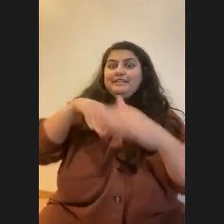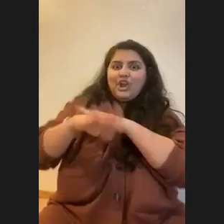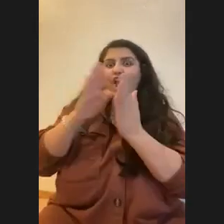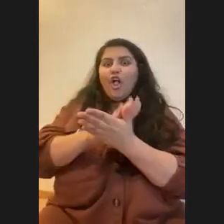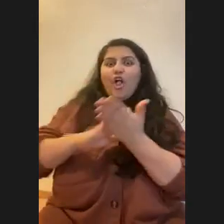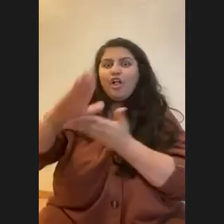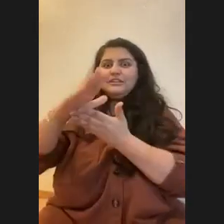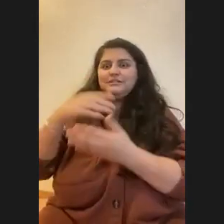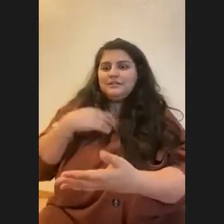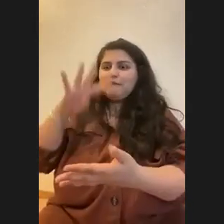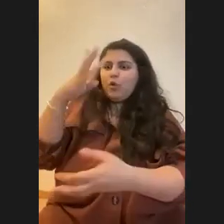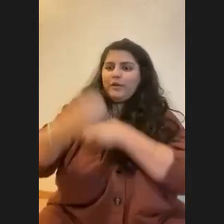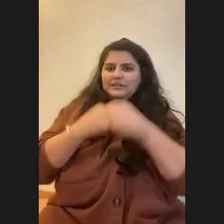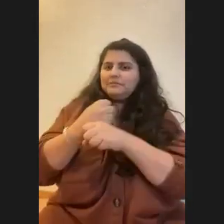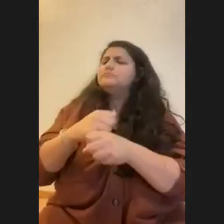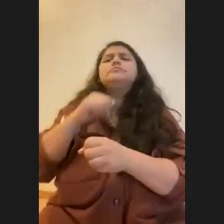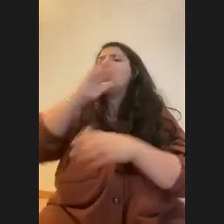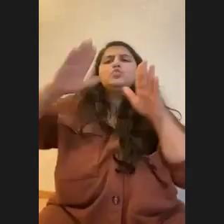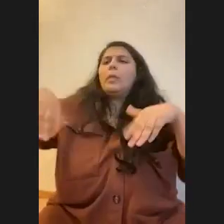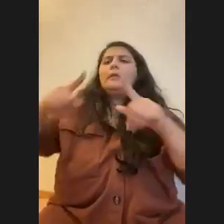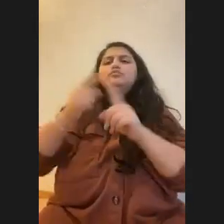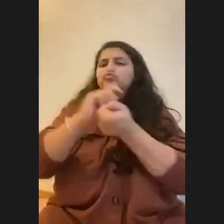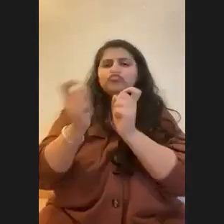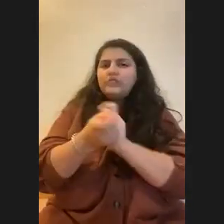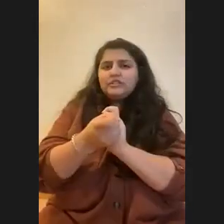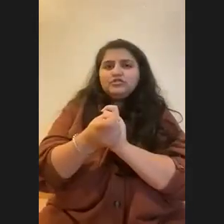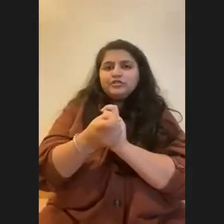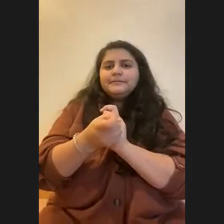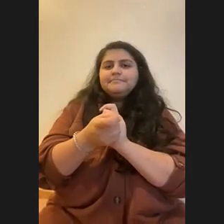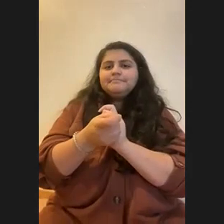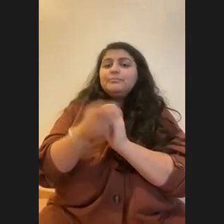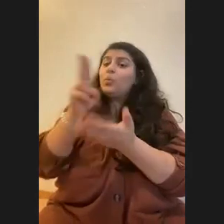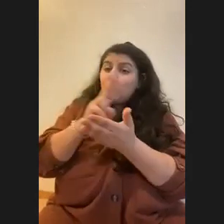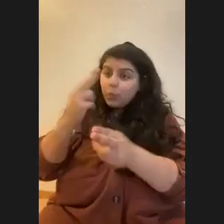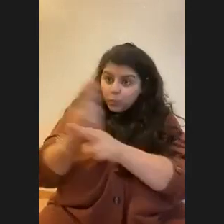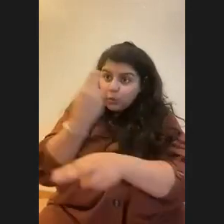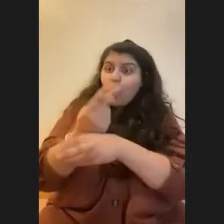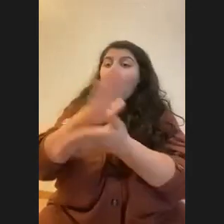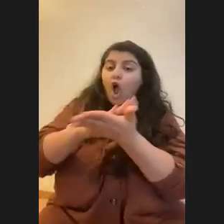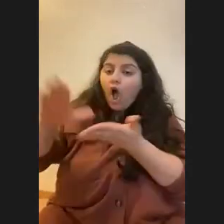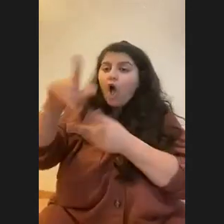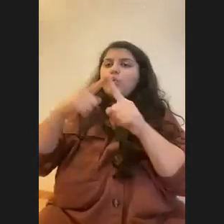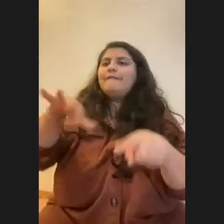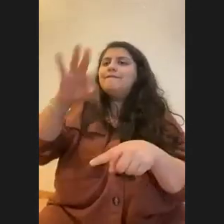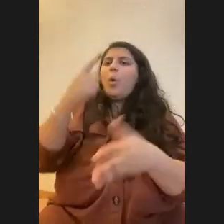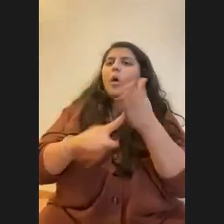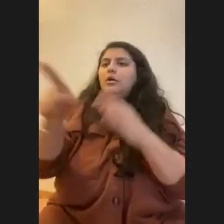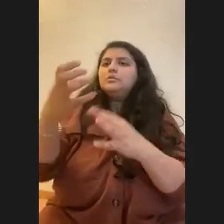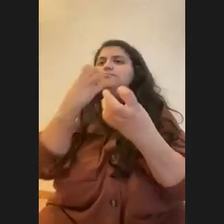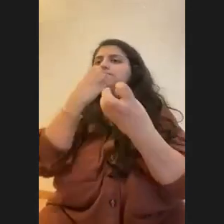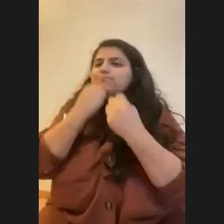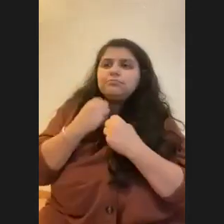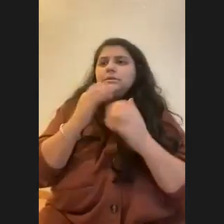a degree. It's never too late to change. And at the end of the day, like use college to really find what you love. Right. Cause at the end of the day, you want a job